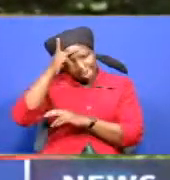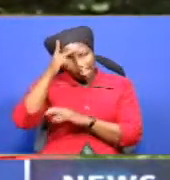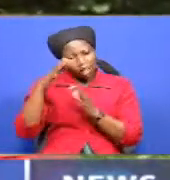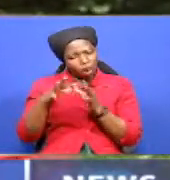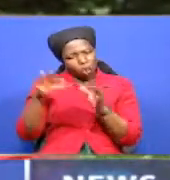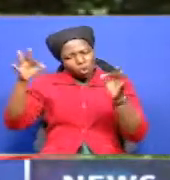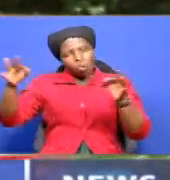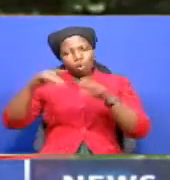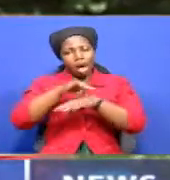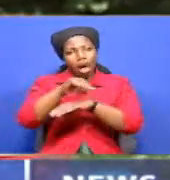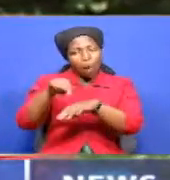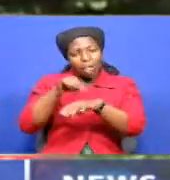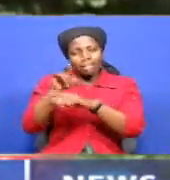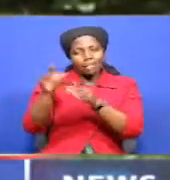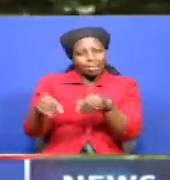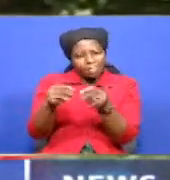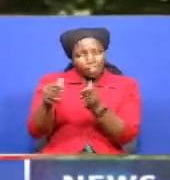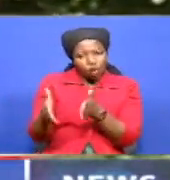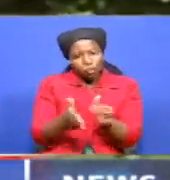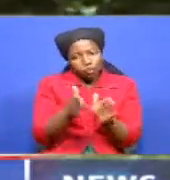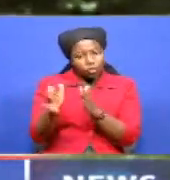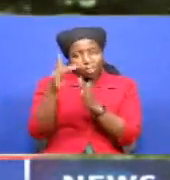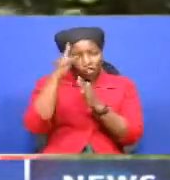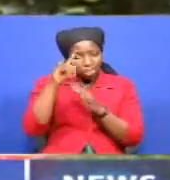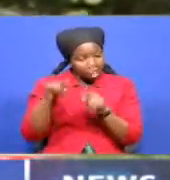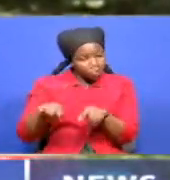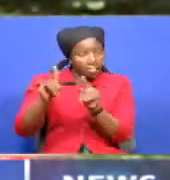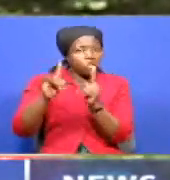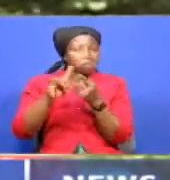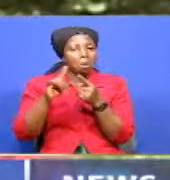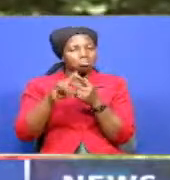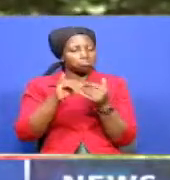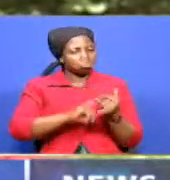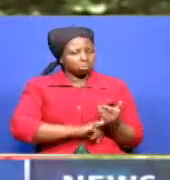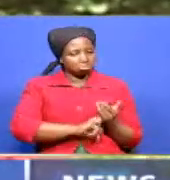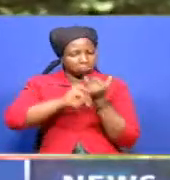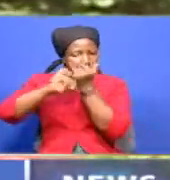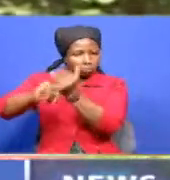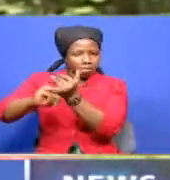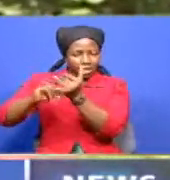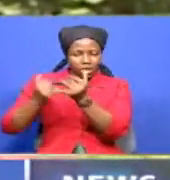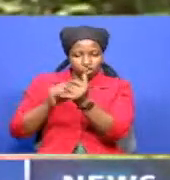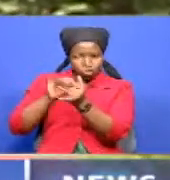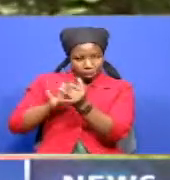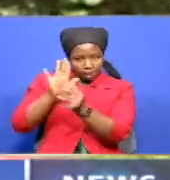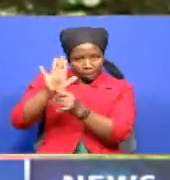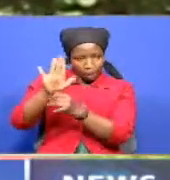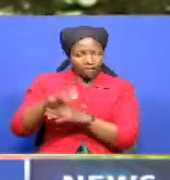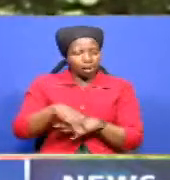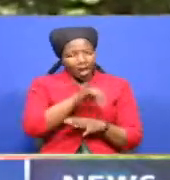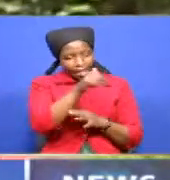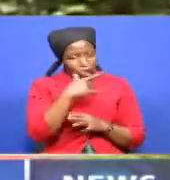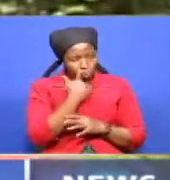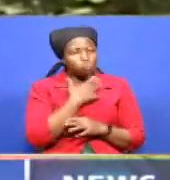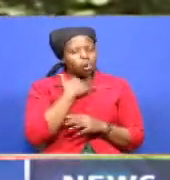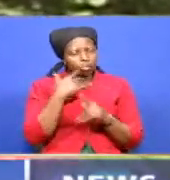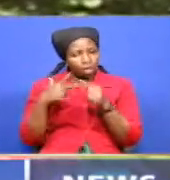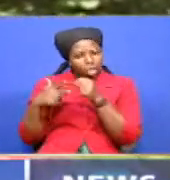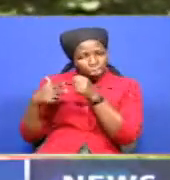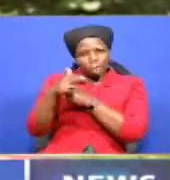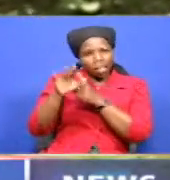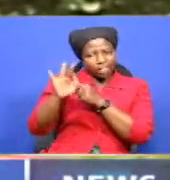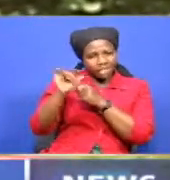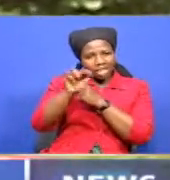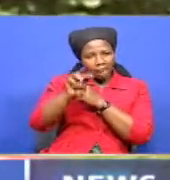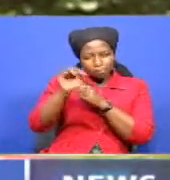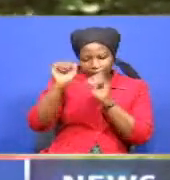hours and this gives an opportunity for them to marry off their daughters and those who want to cut them can do it